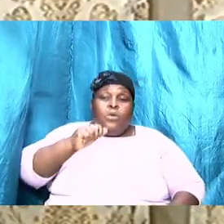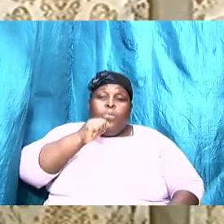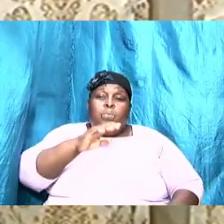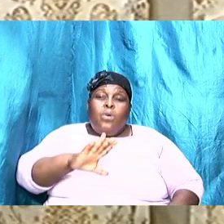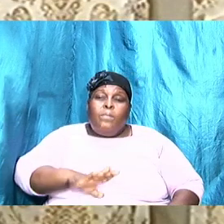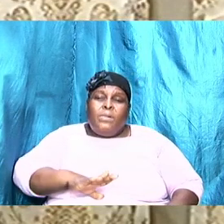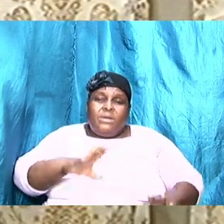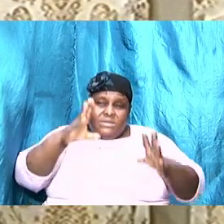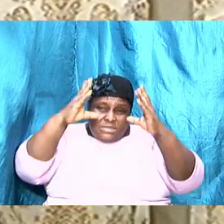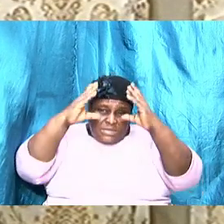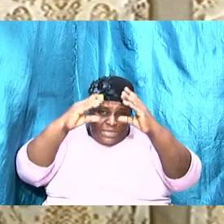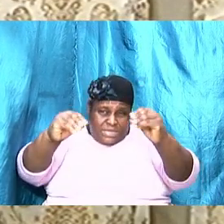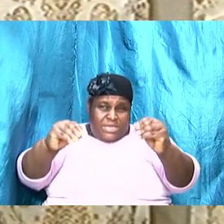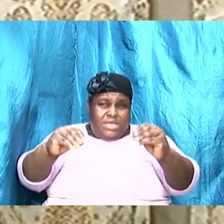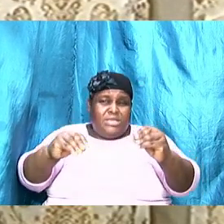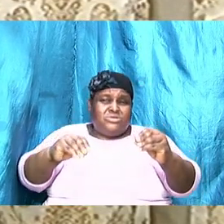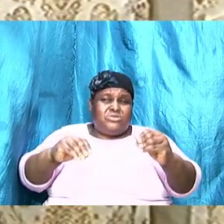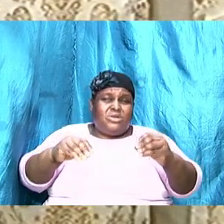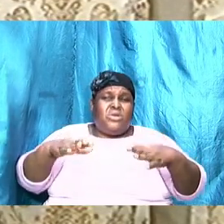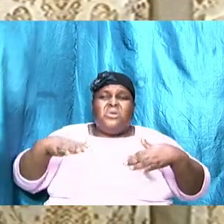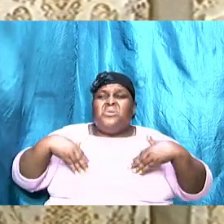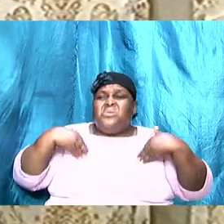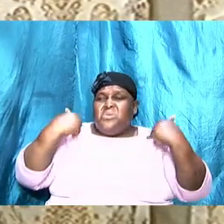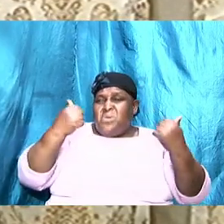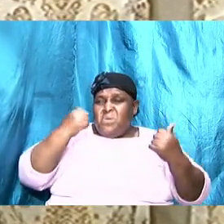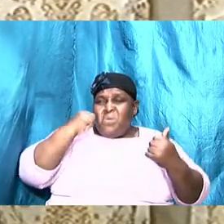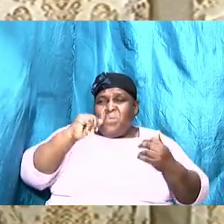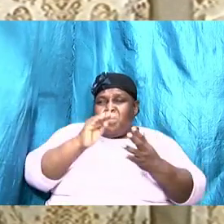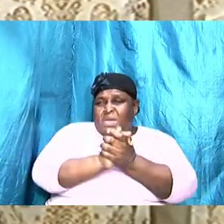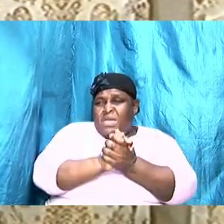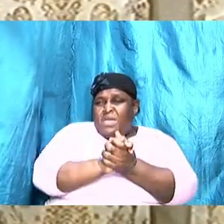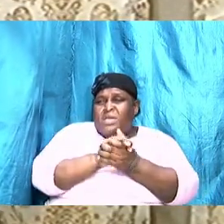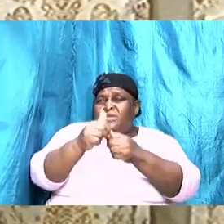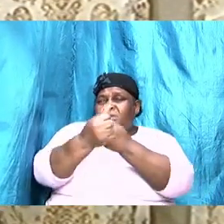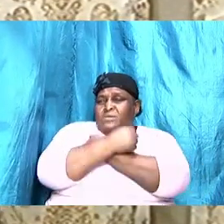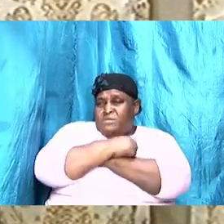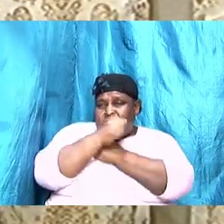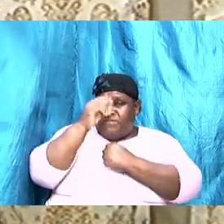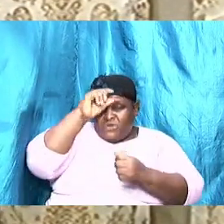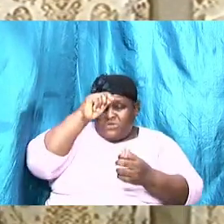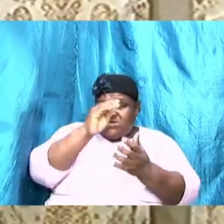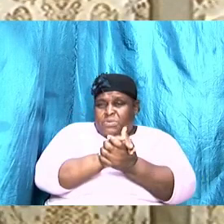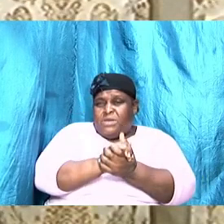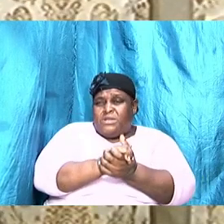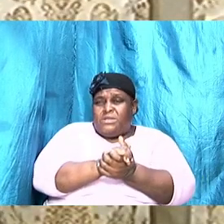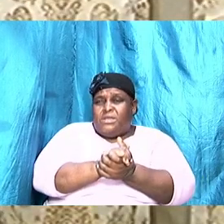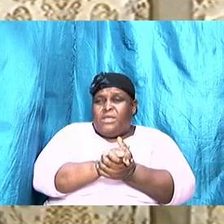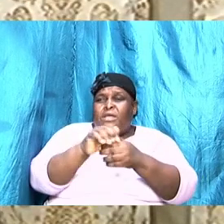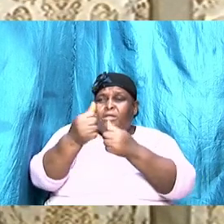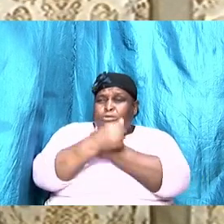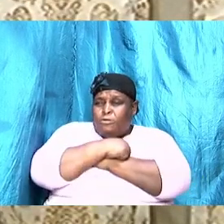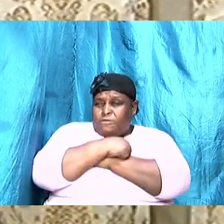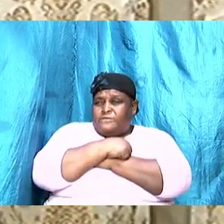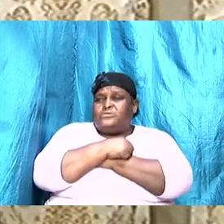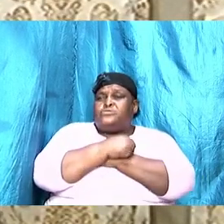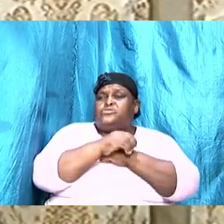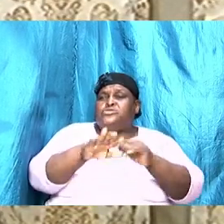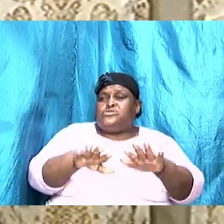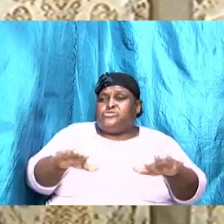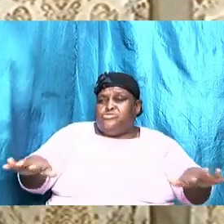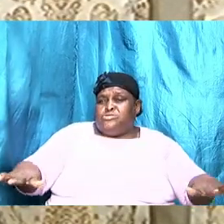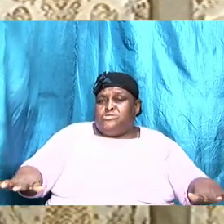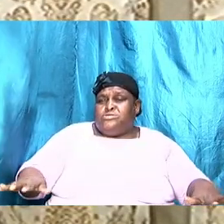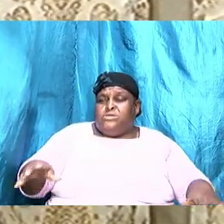love their own husbands, to love their children. And so, we understand the